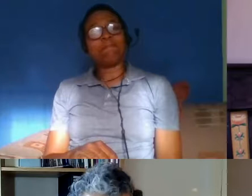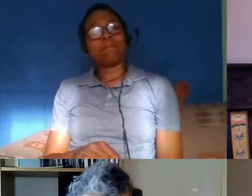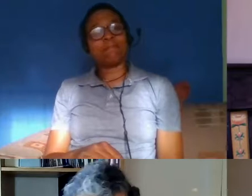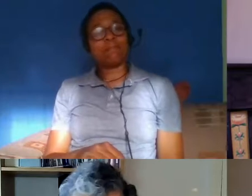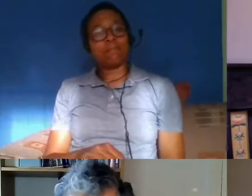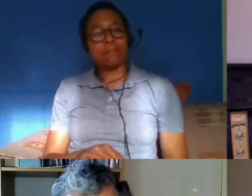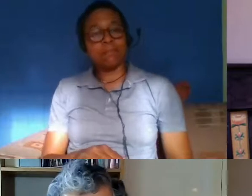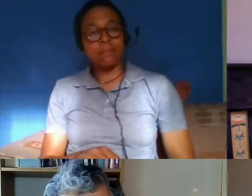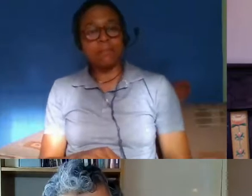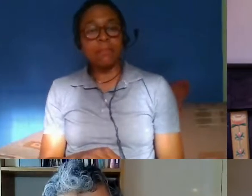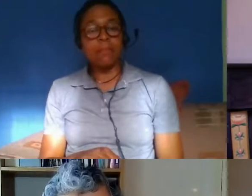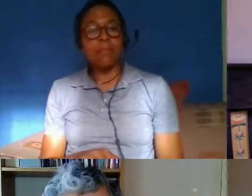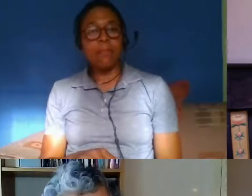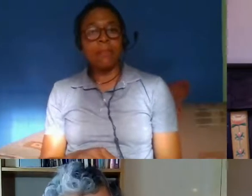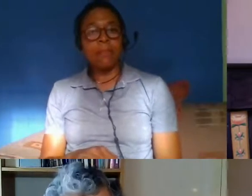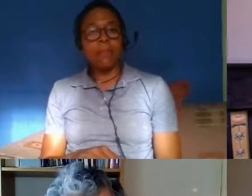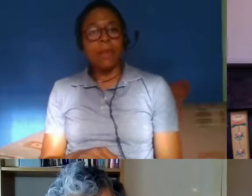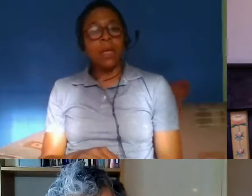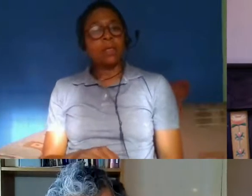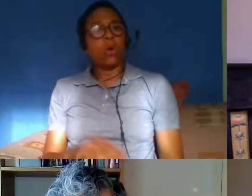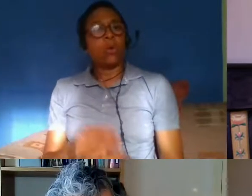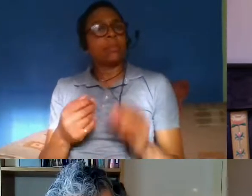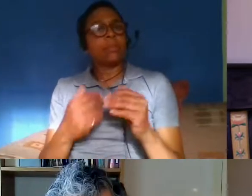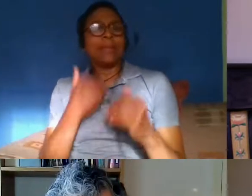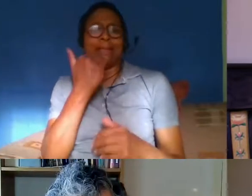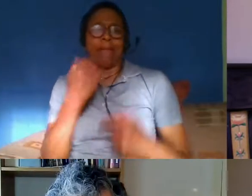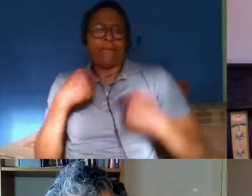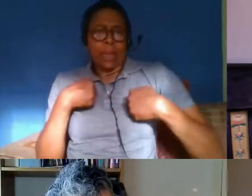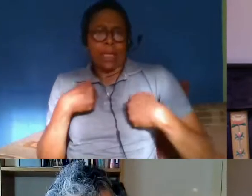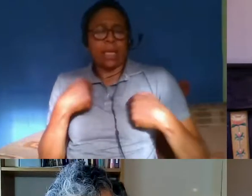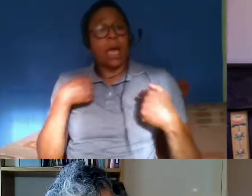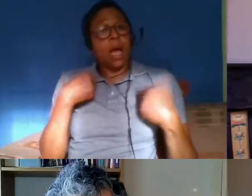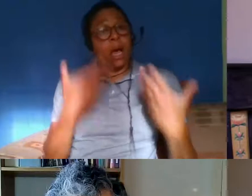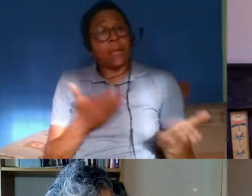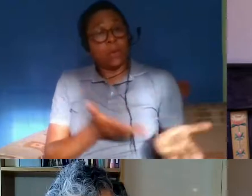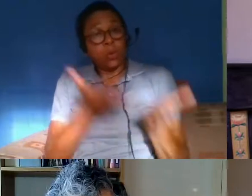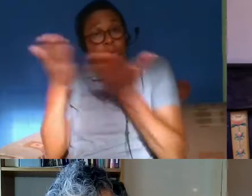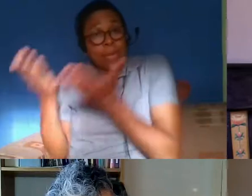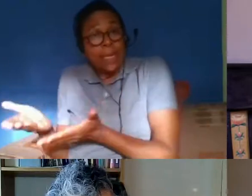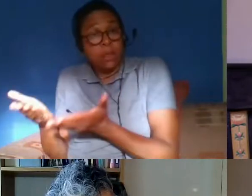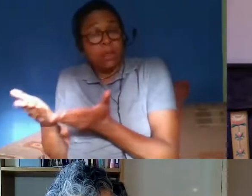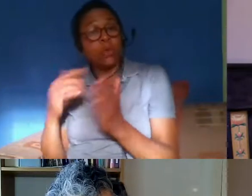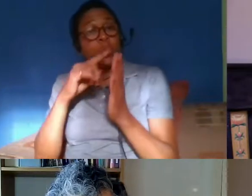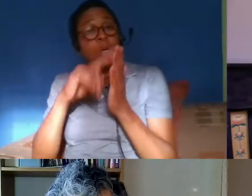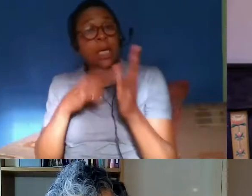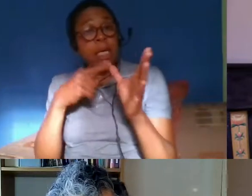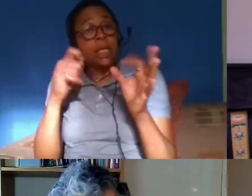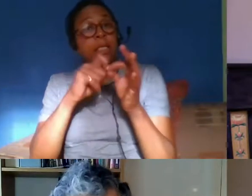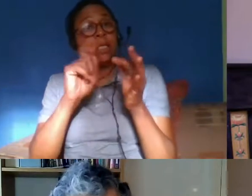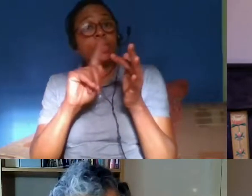um so uh without further ado uh i'm going to hand over to jabir uh for the first of the presentations